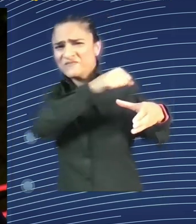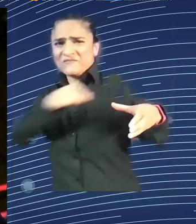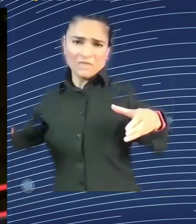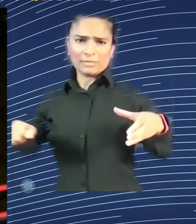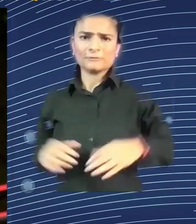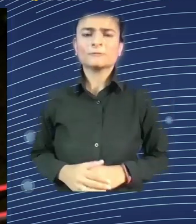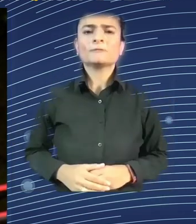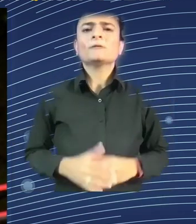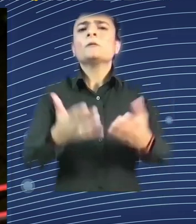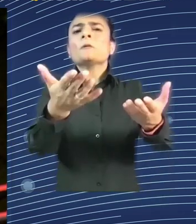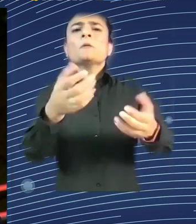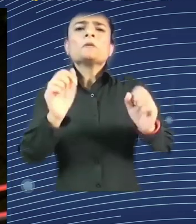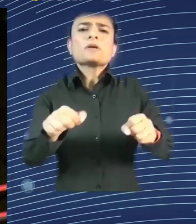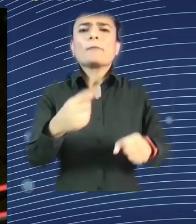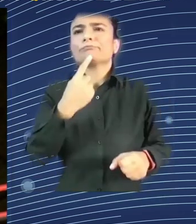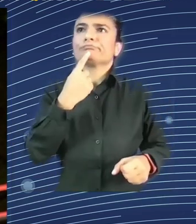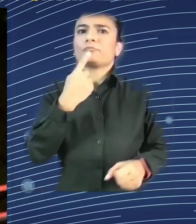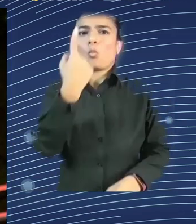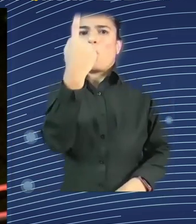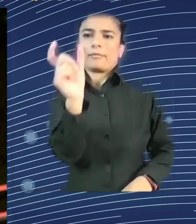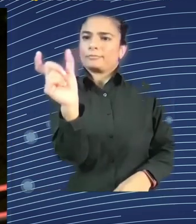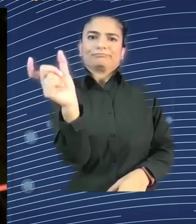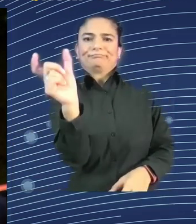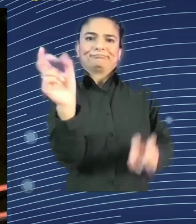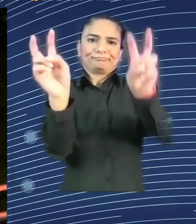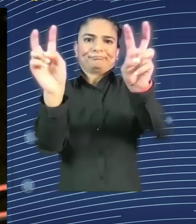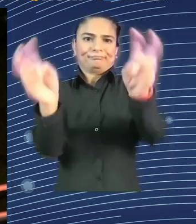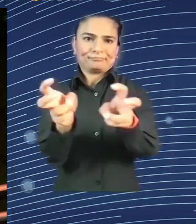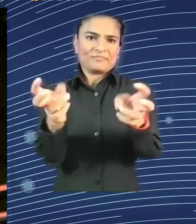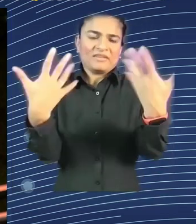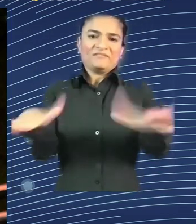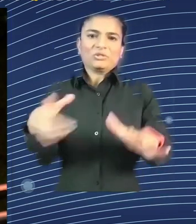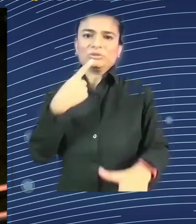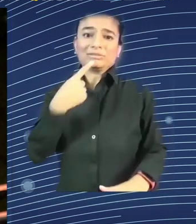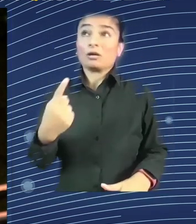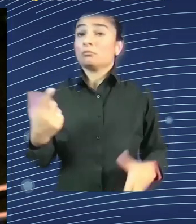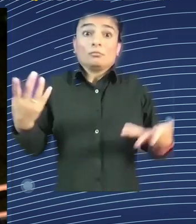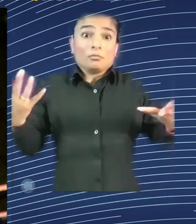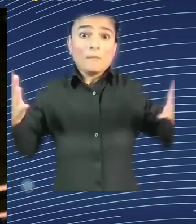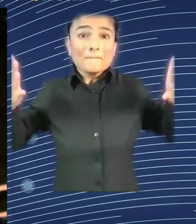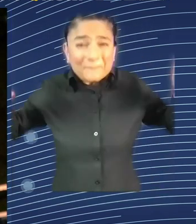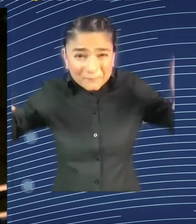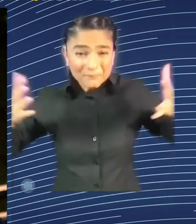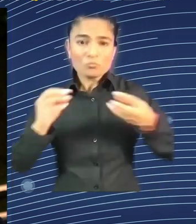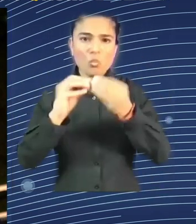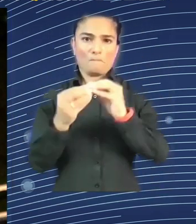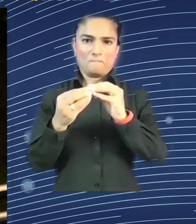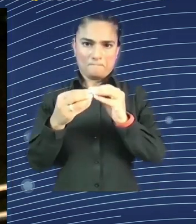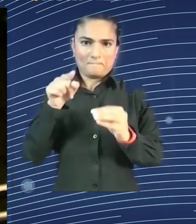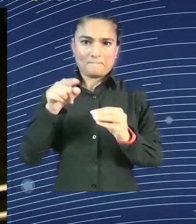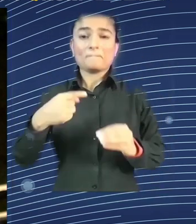think the big issue, and I'm referring, by the way, also to Professor Pizaridis, is the